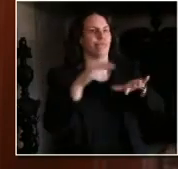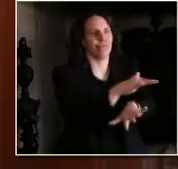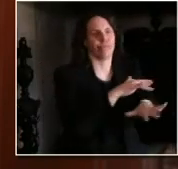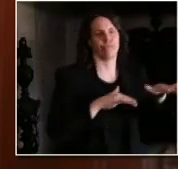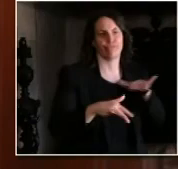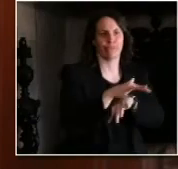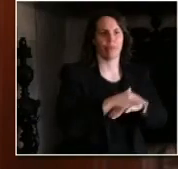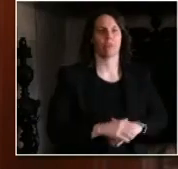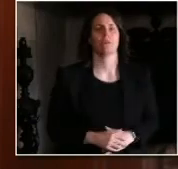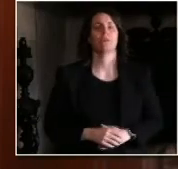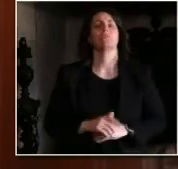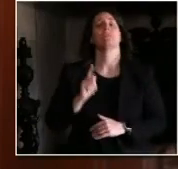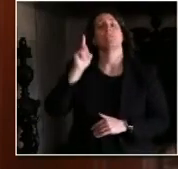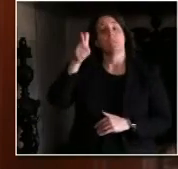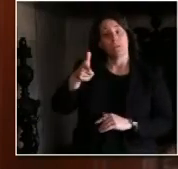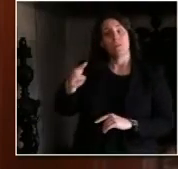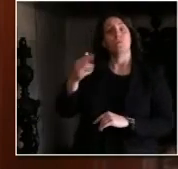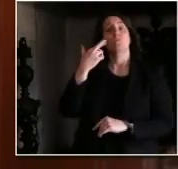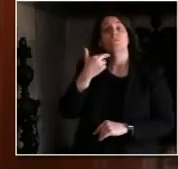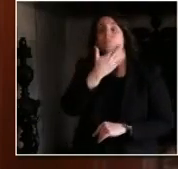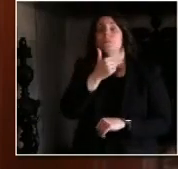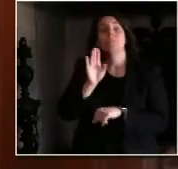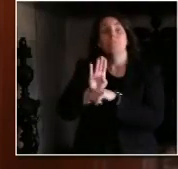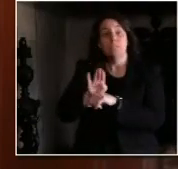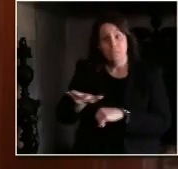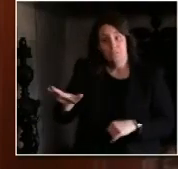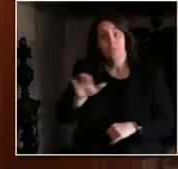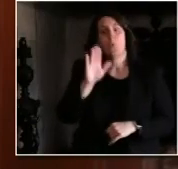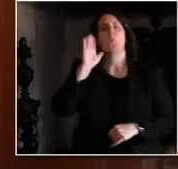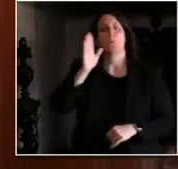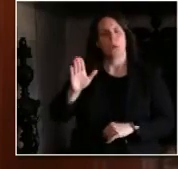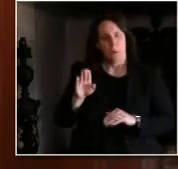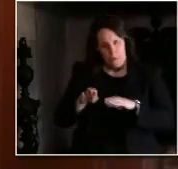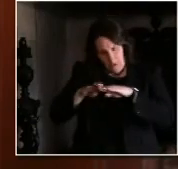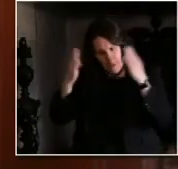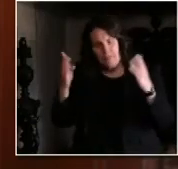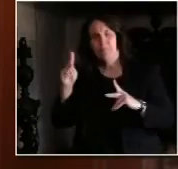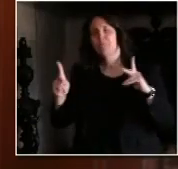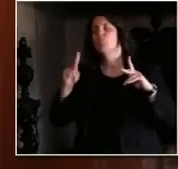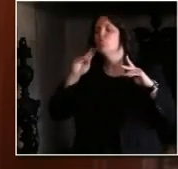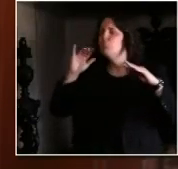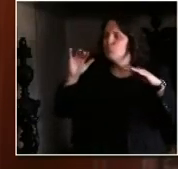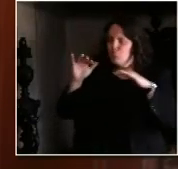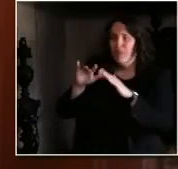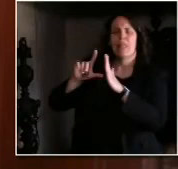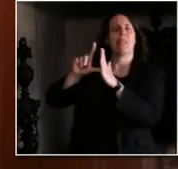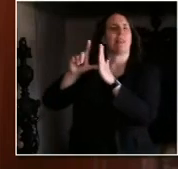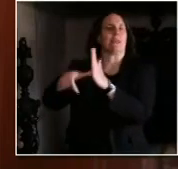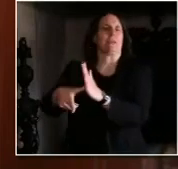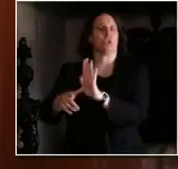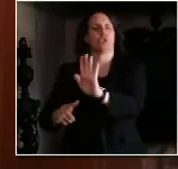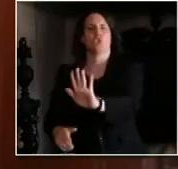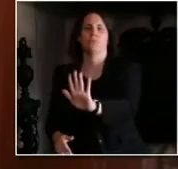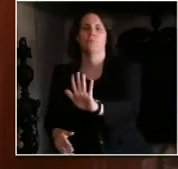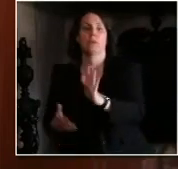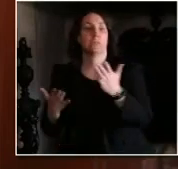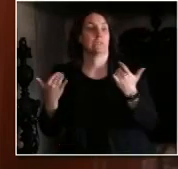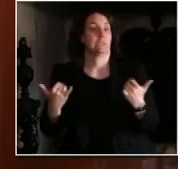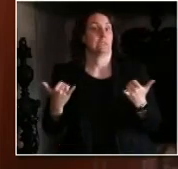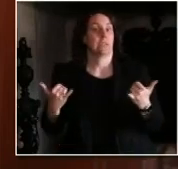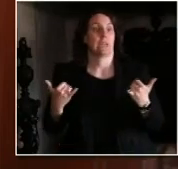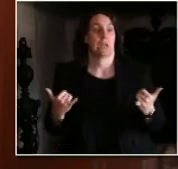back to normal. Moving forward, we know that businesses need some clarity so that they can begin to plan.